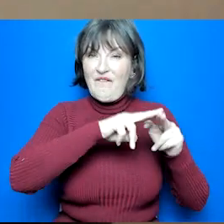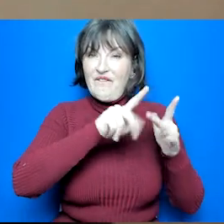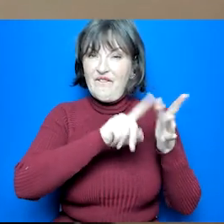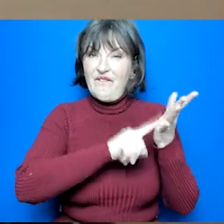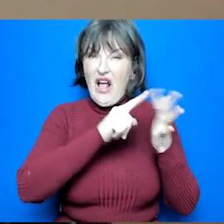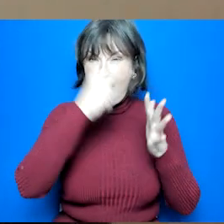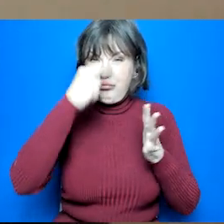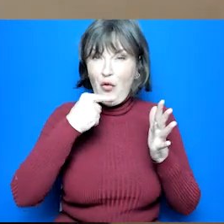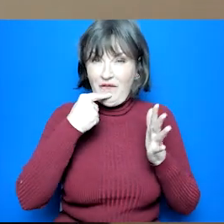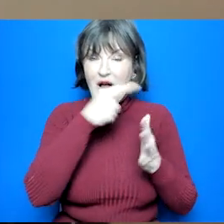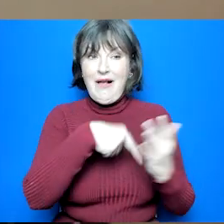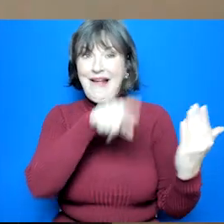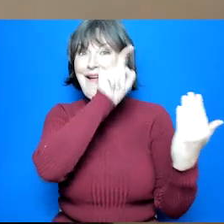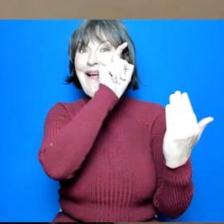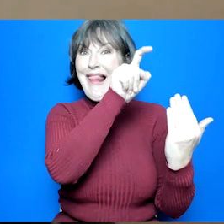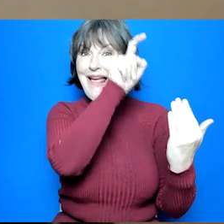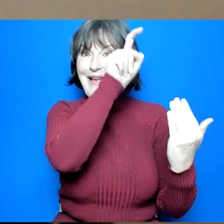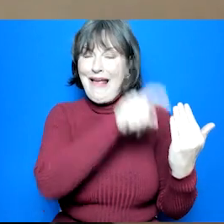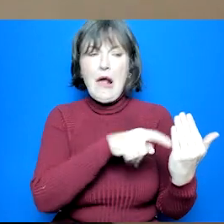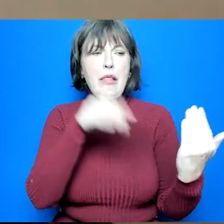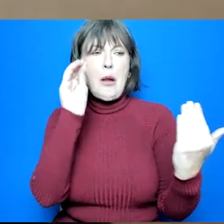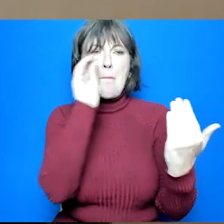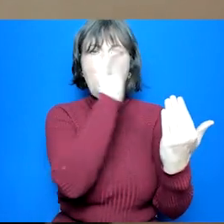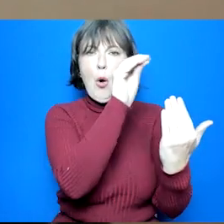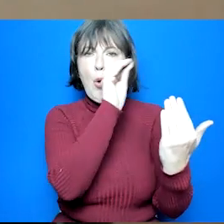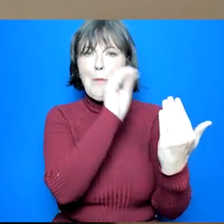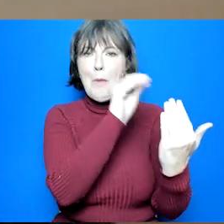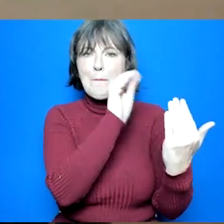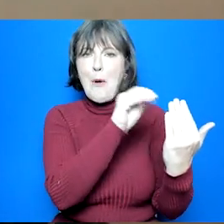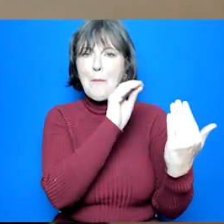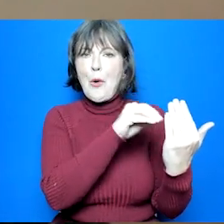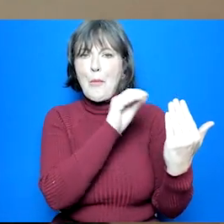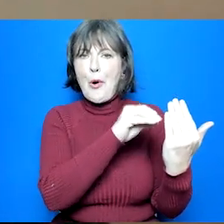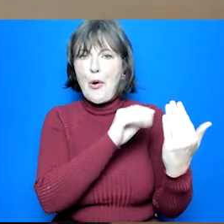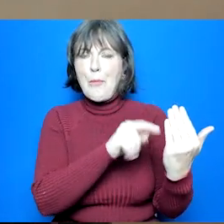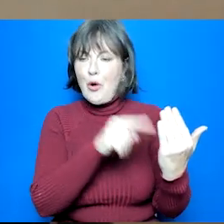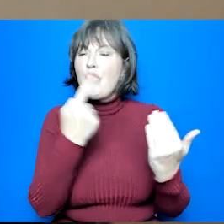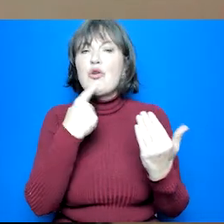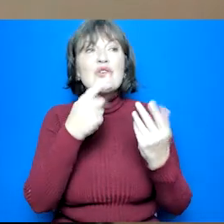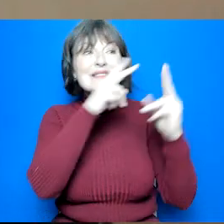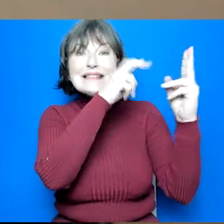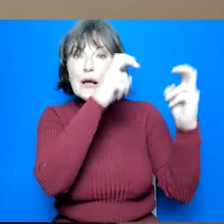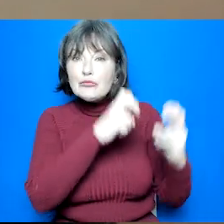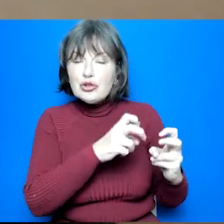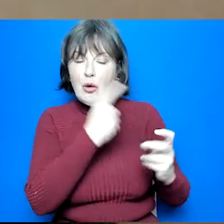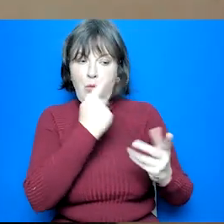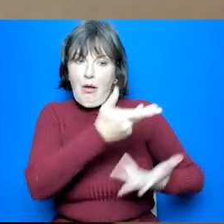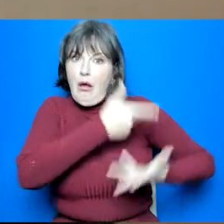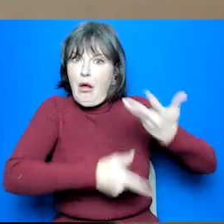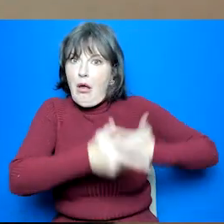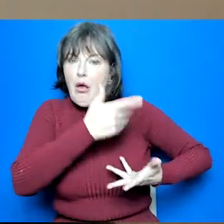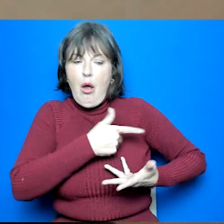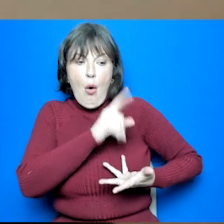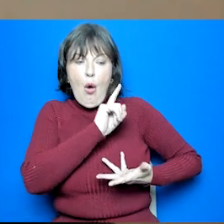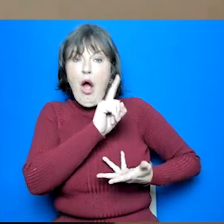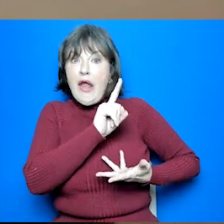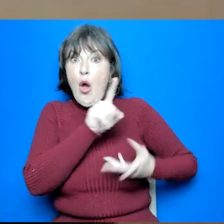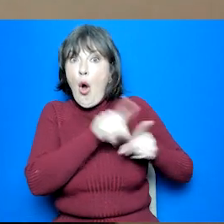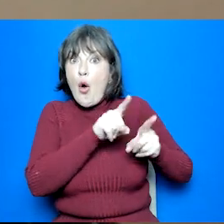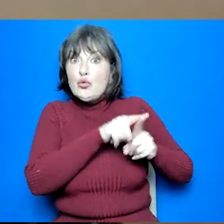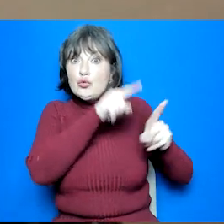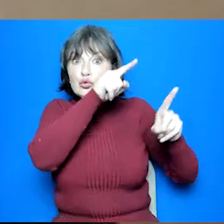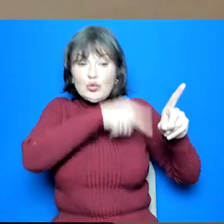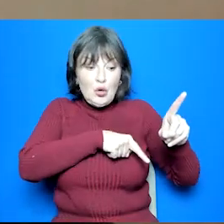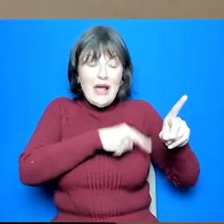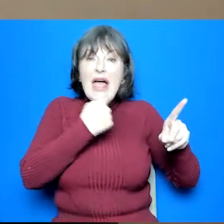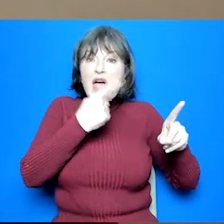just watched there's a getting in section which covers like down near the bottom of the profile which covers any specific subjects that might be